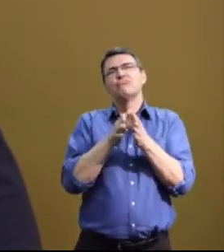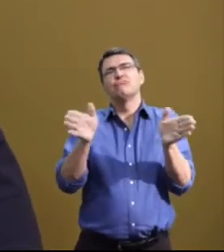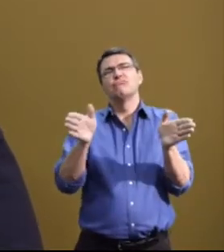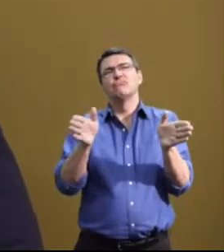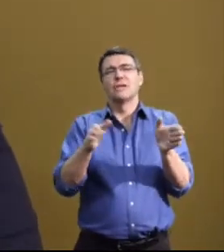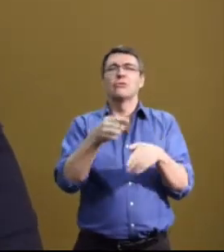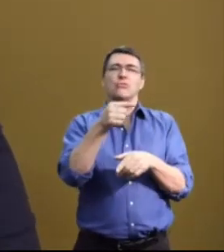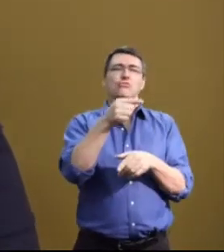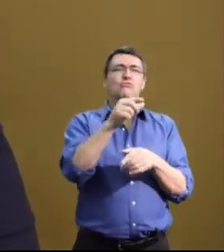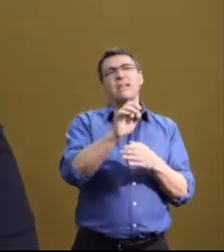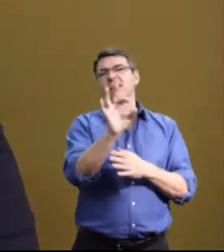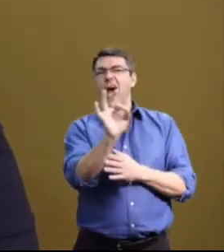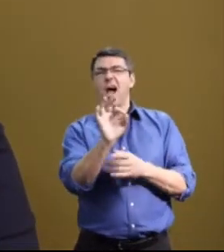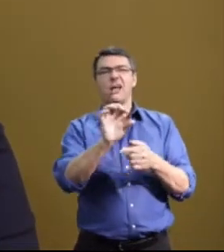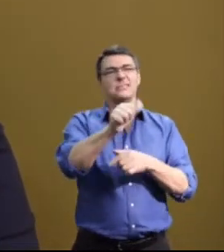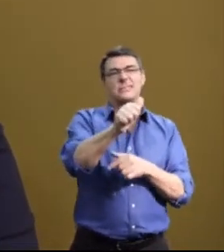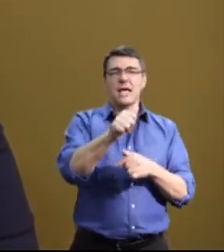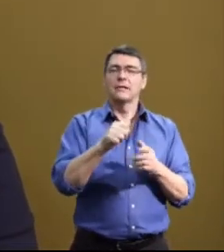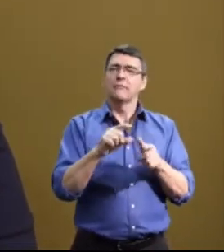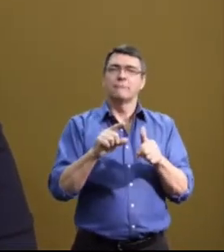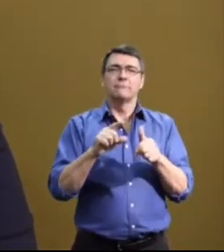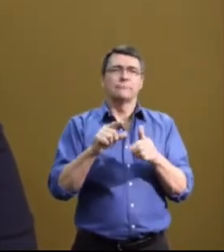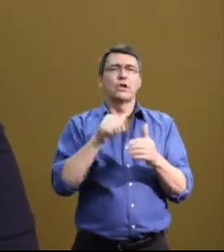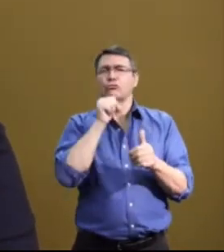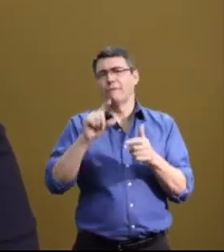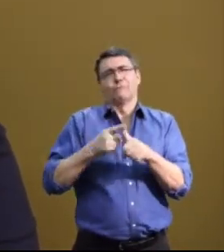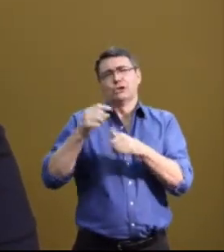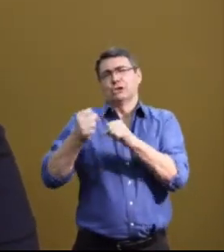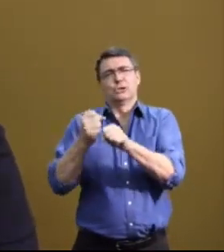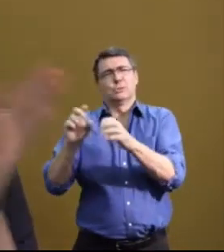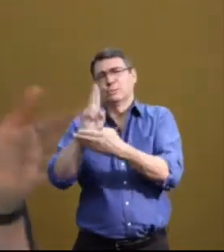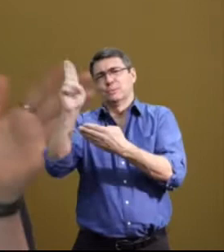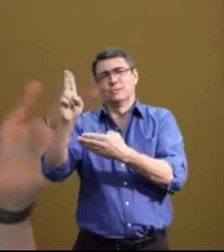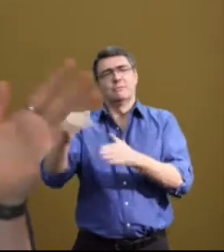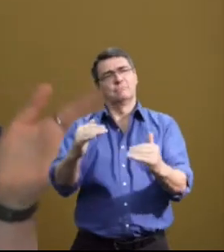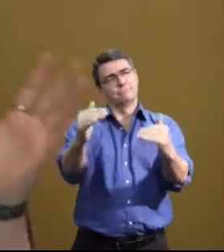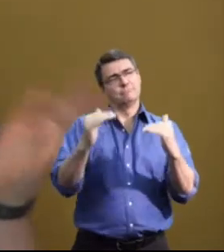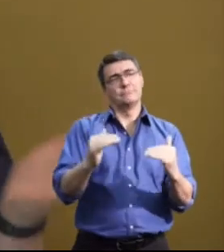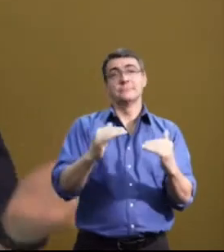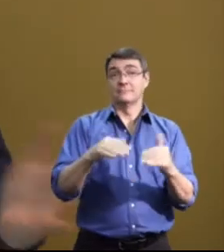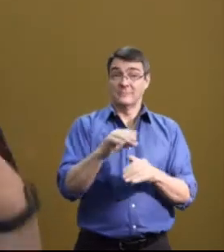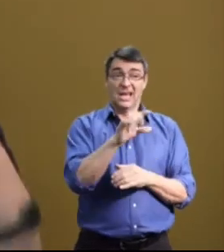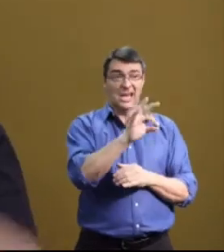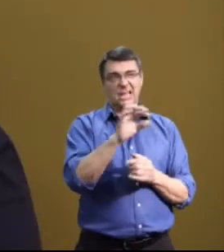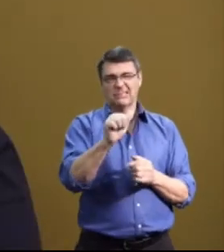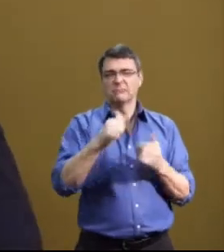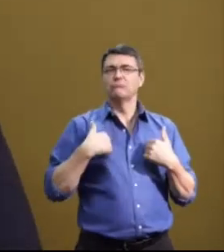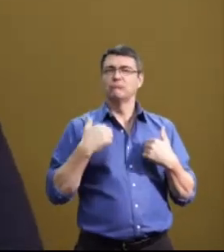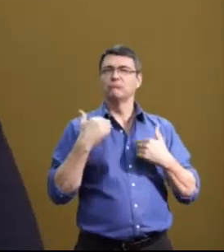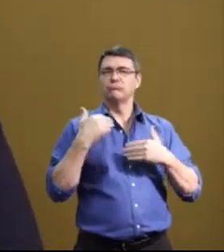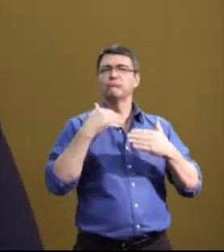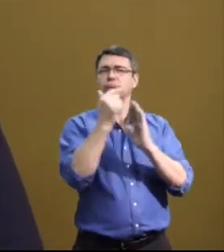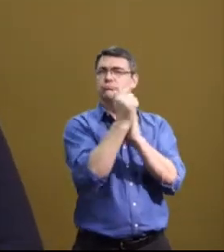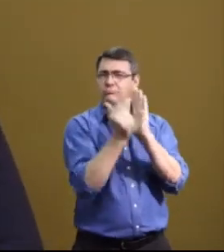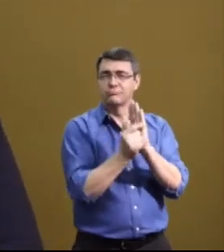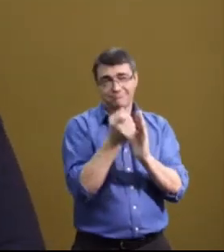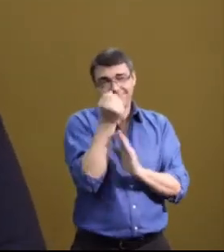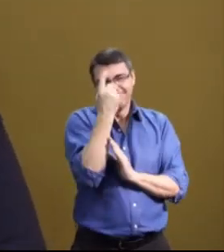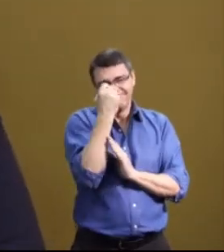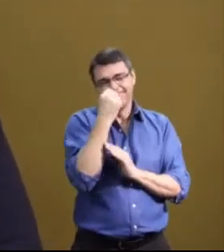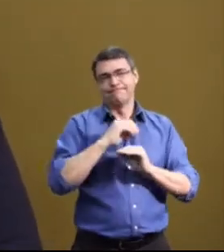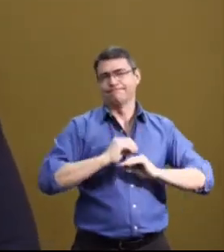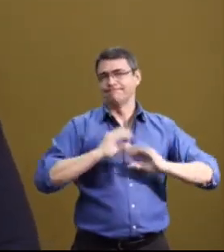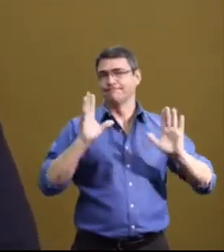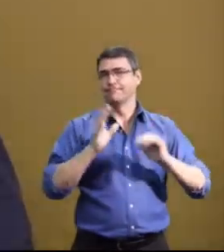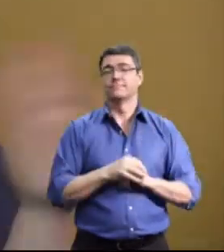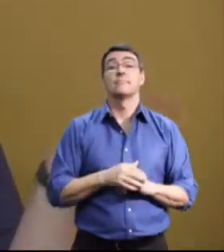plans, not pre high, you know, first year university lessons, because we want everyone to understand them and be able to get something out